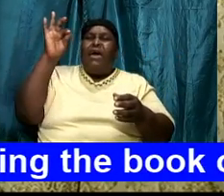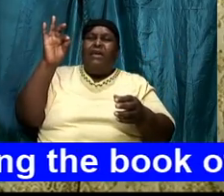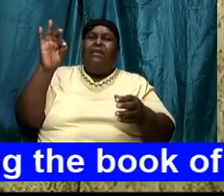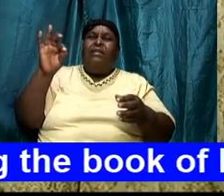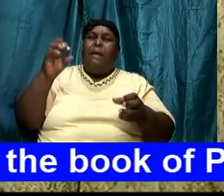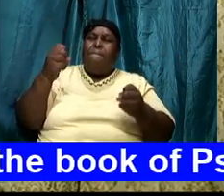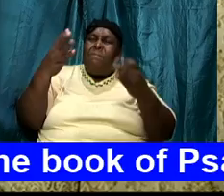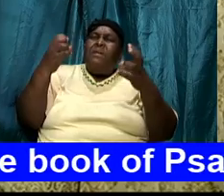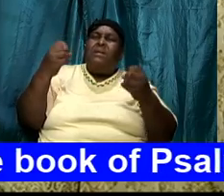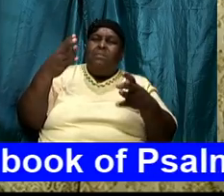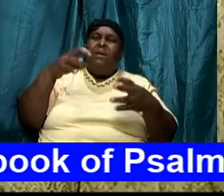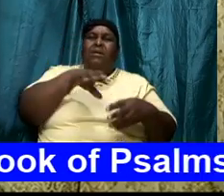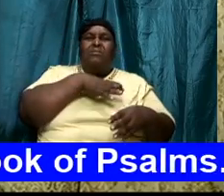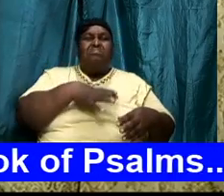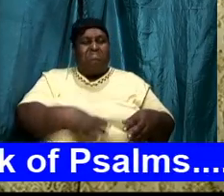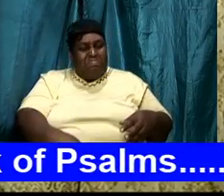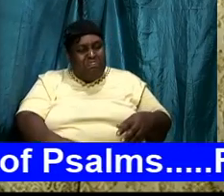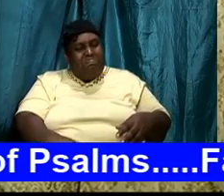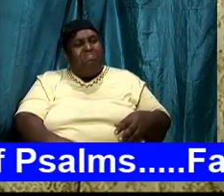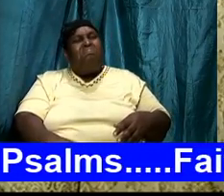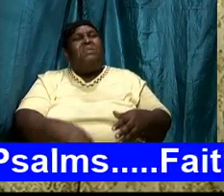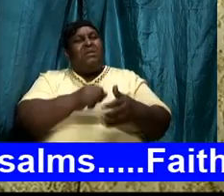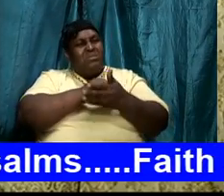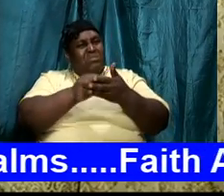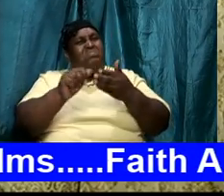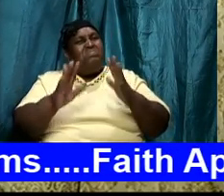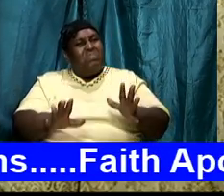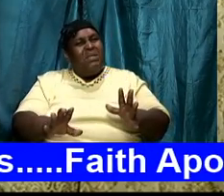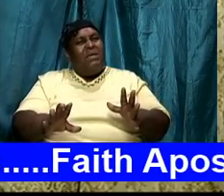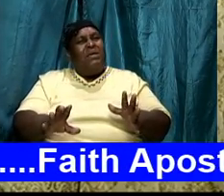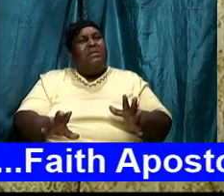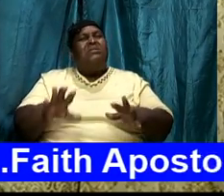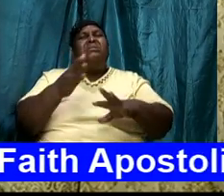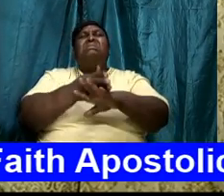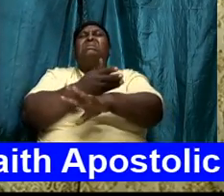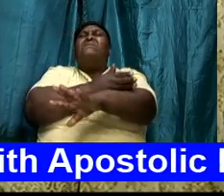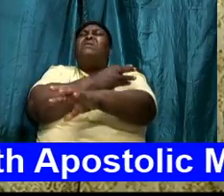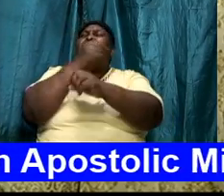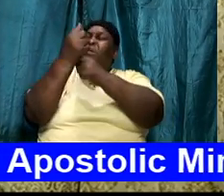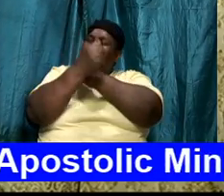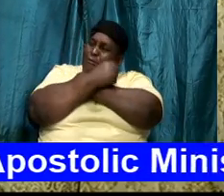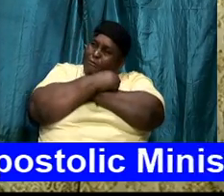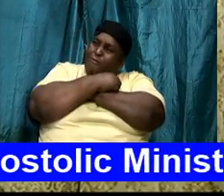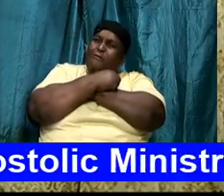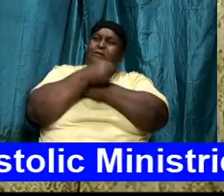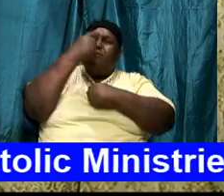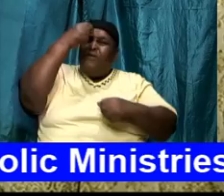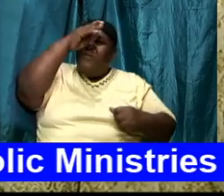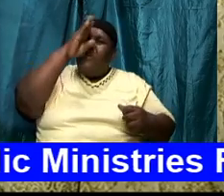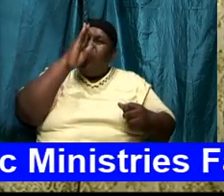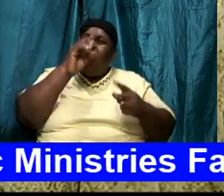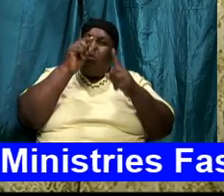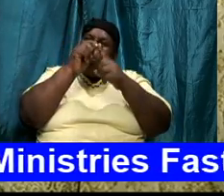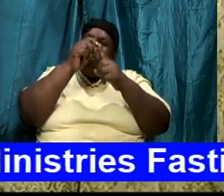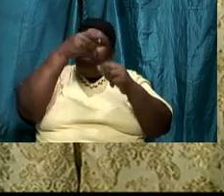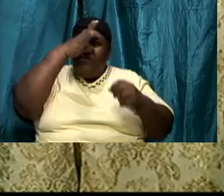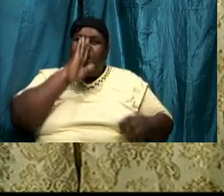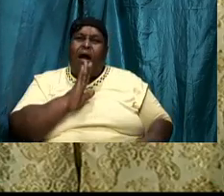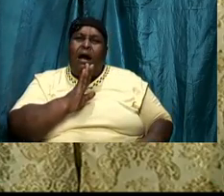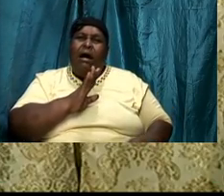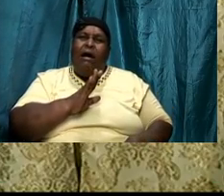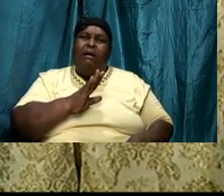of our saints start to develop a love for the word start to develop an